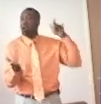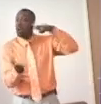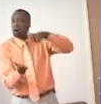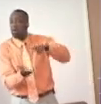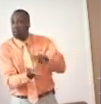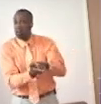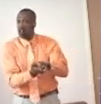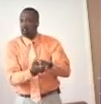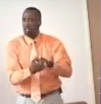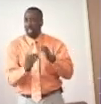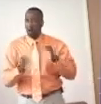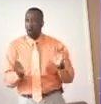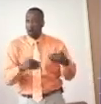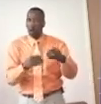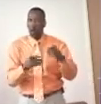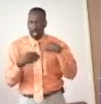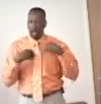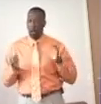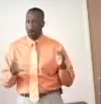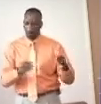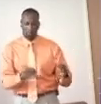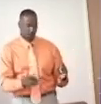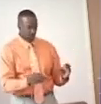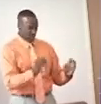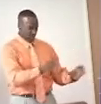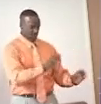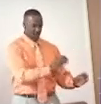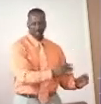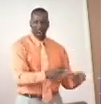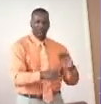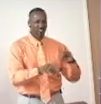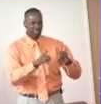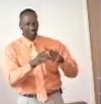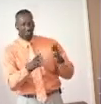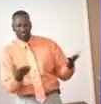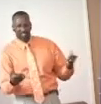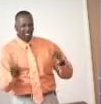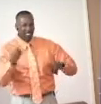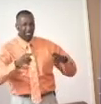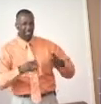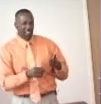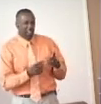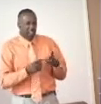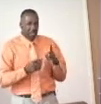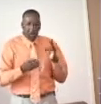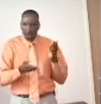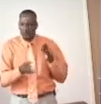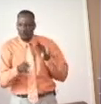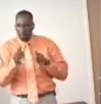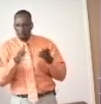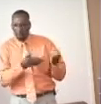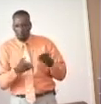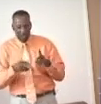airport in Amsterdam. They got this transparent box and man, it got all kinds of stuff in it. Scissors,